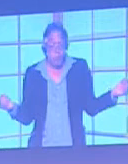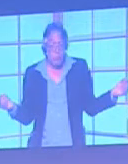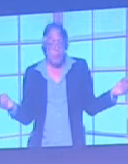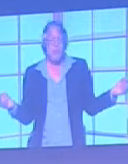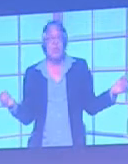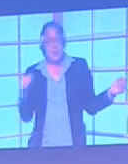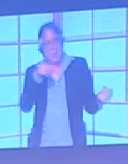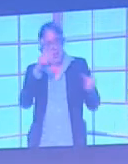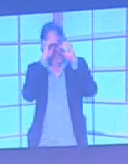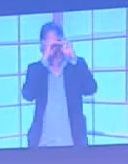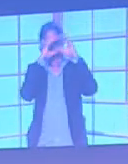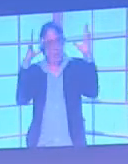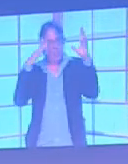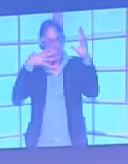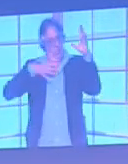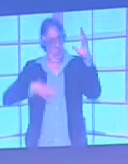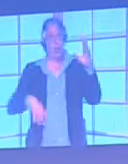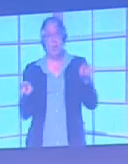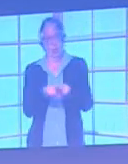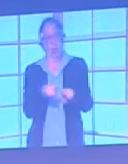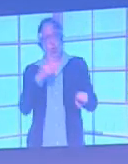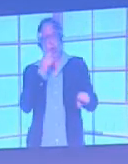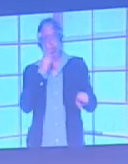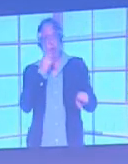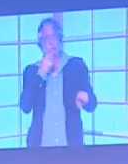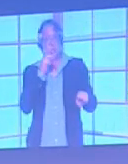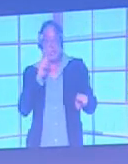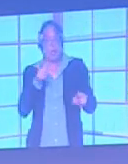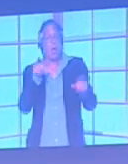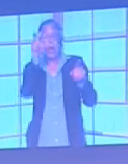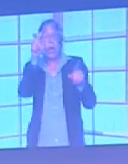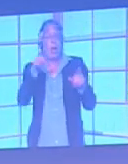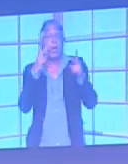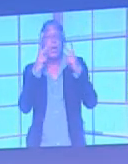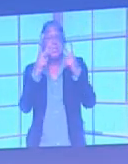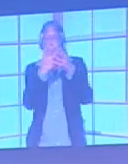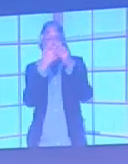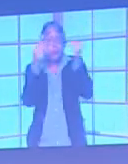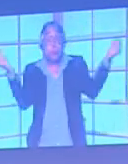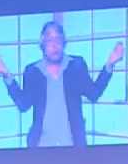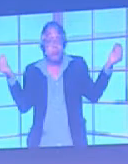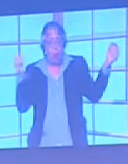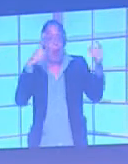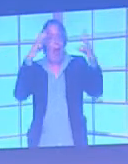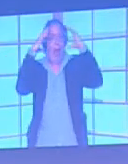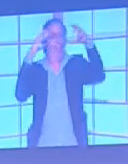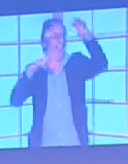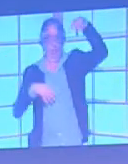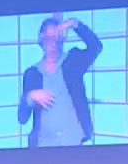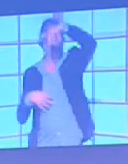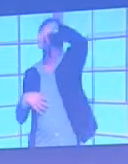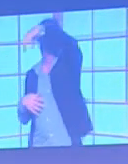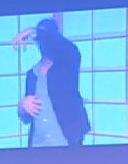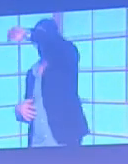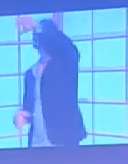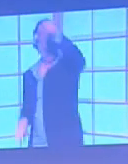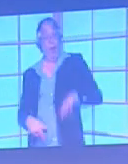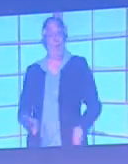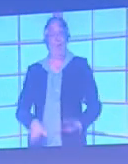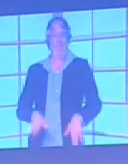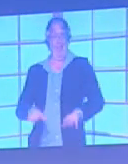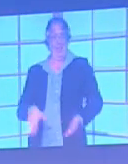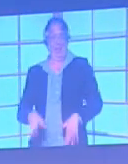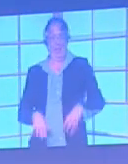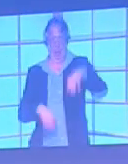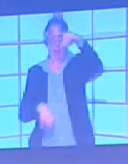you imagine the entire kit in that red colour, you can see that all you would see would be floating heads and feet. Here it